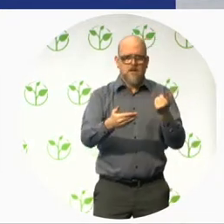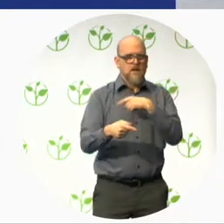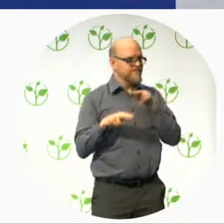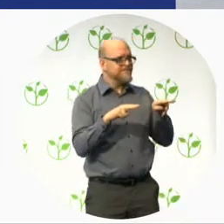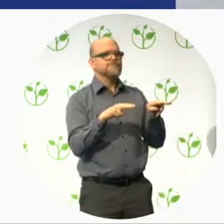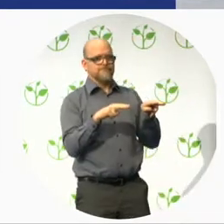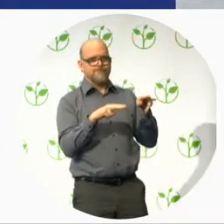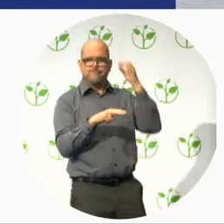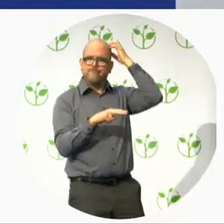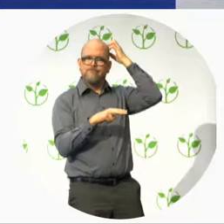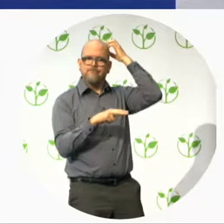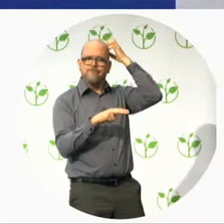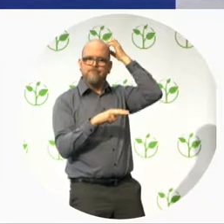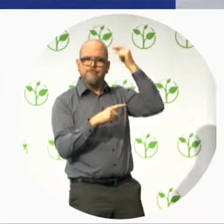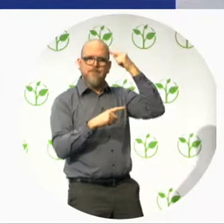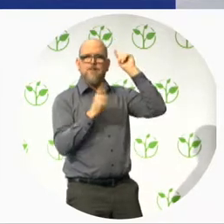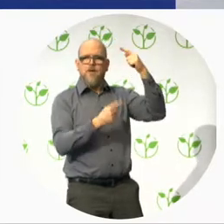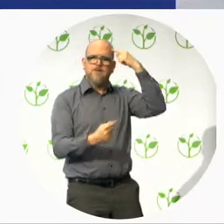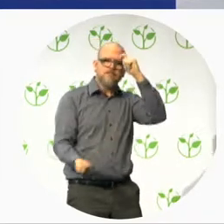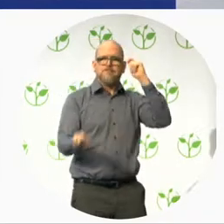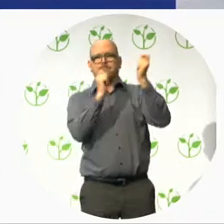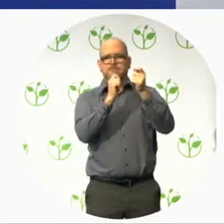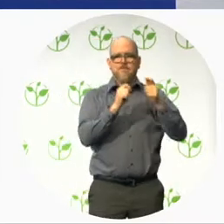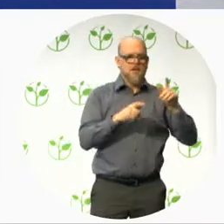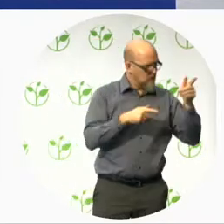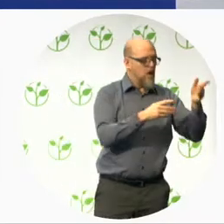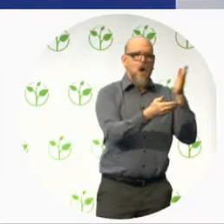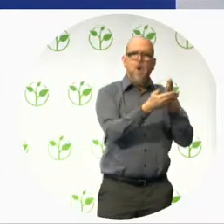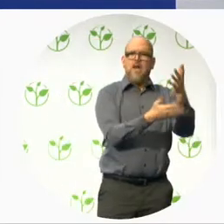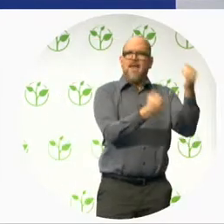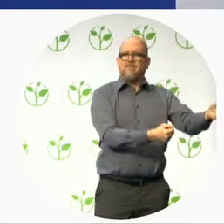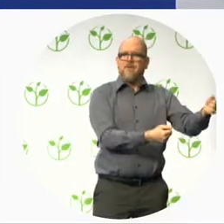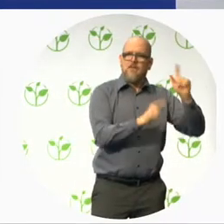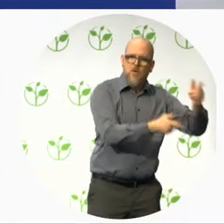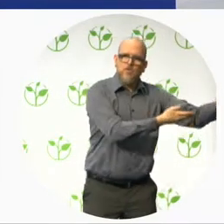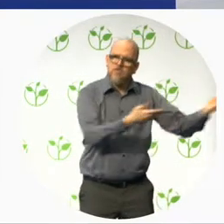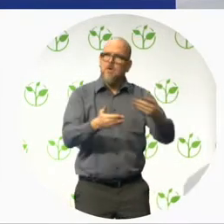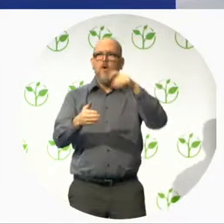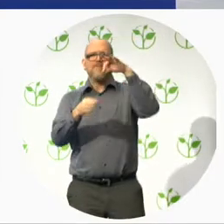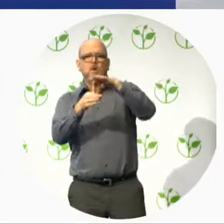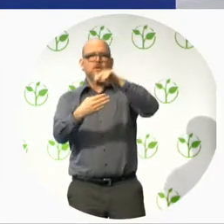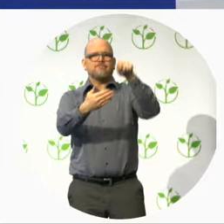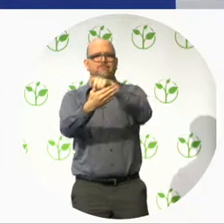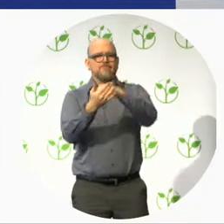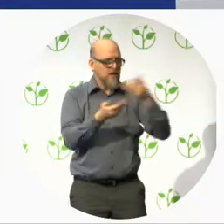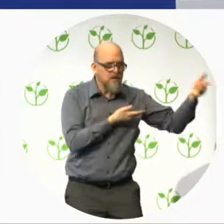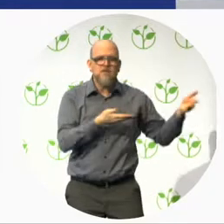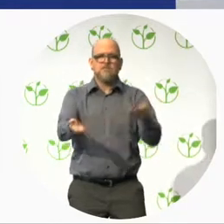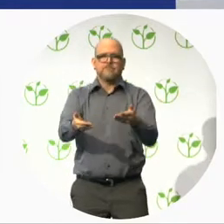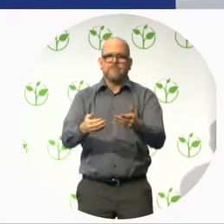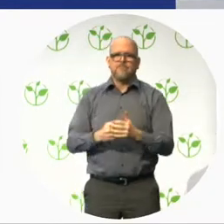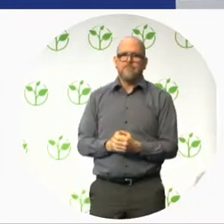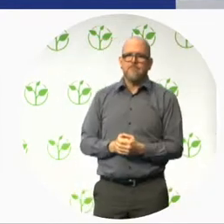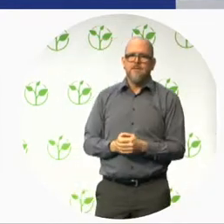of one of our 45 senators, national senators. She's a woman with intellectual